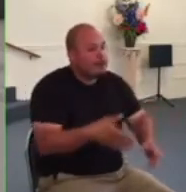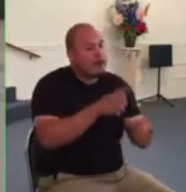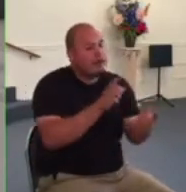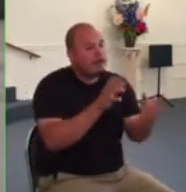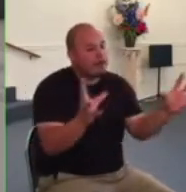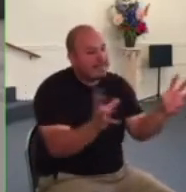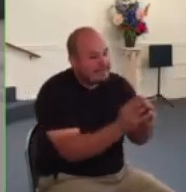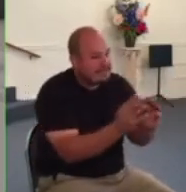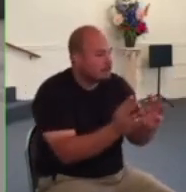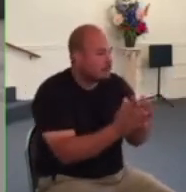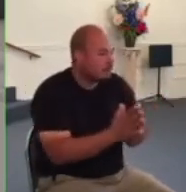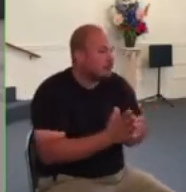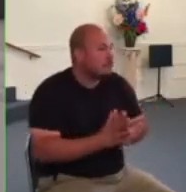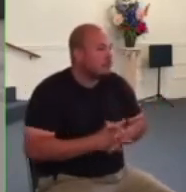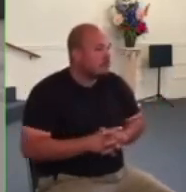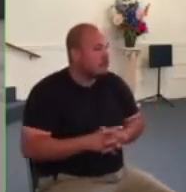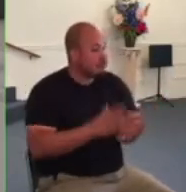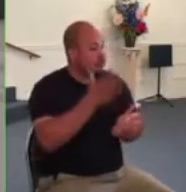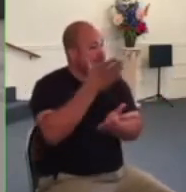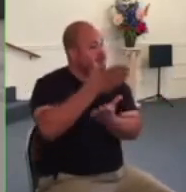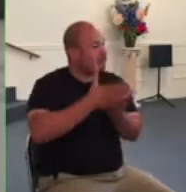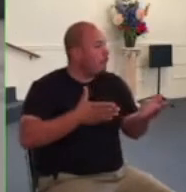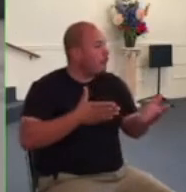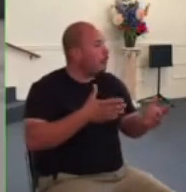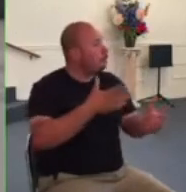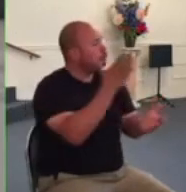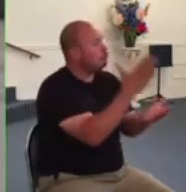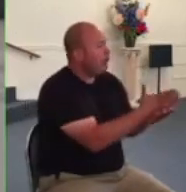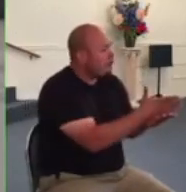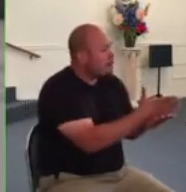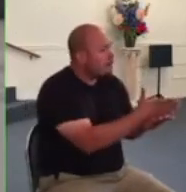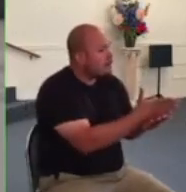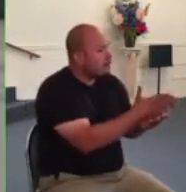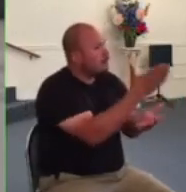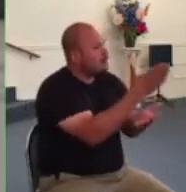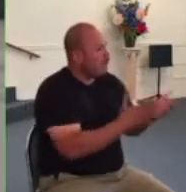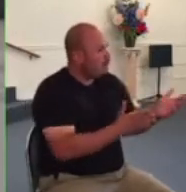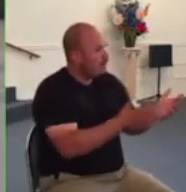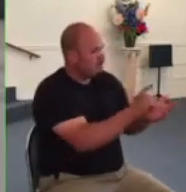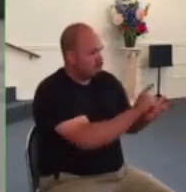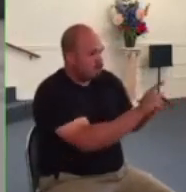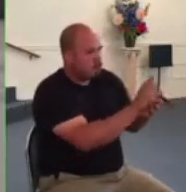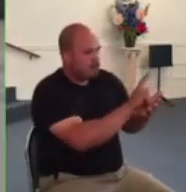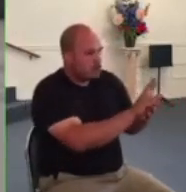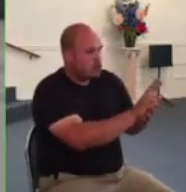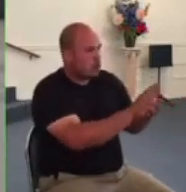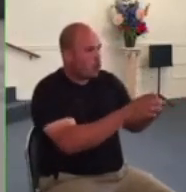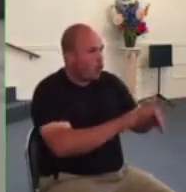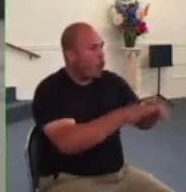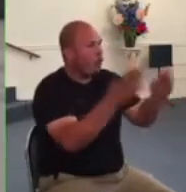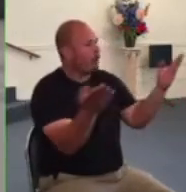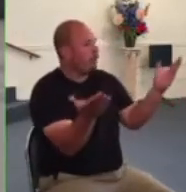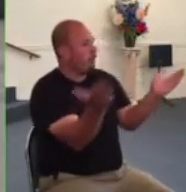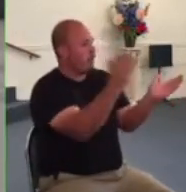stopped for a while and then restarted after a few weeks others stayed open all the way through but made some other adjustments